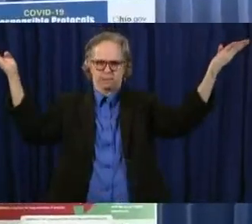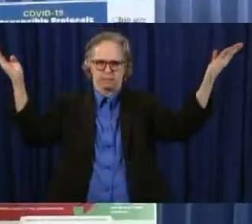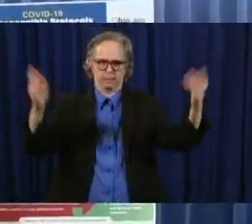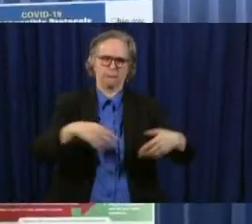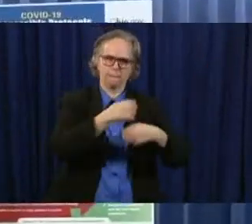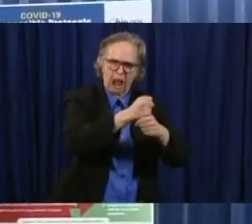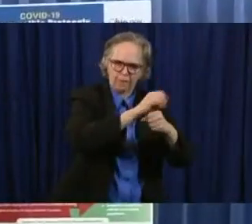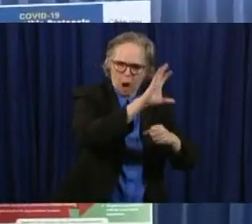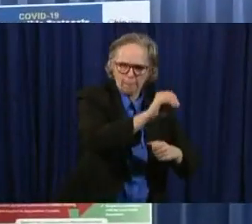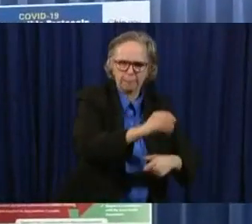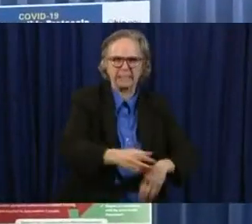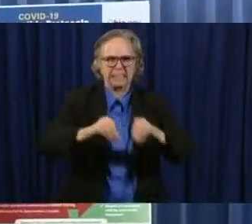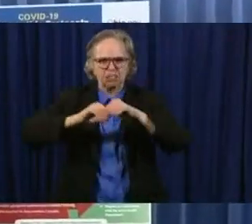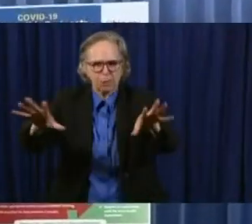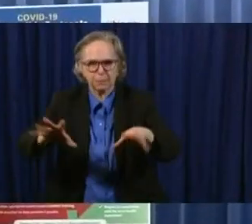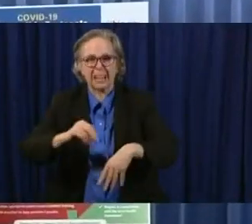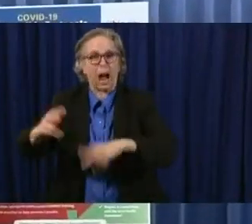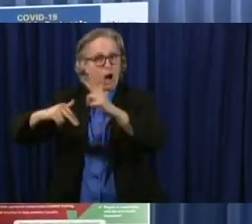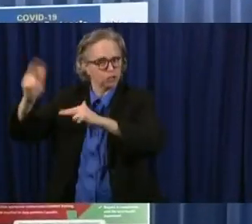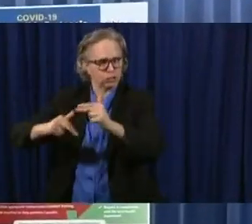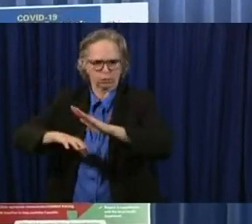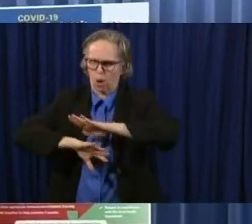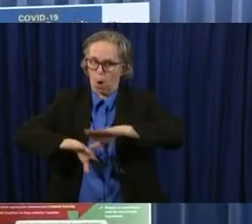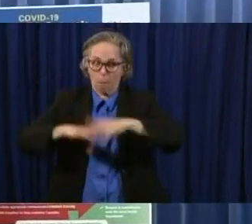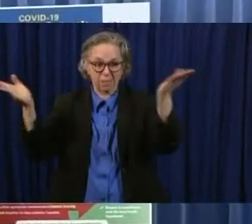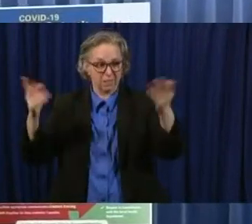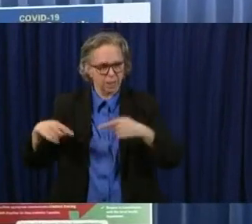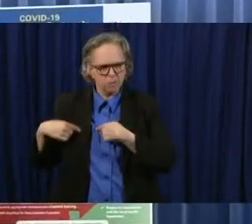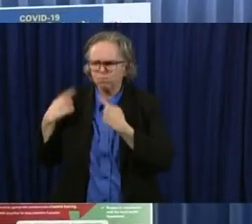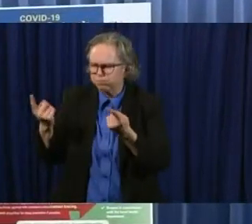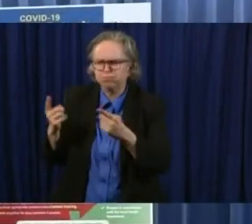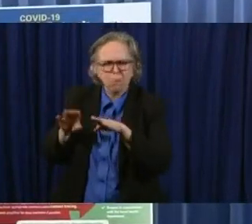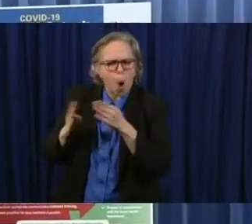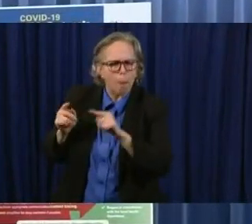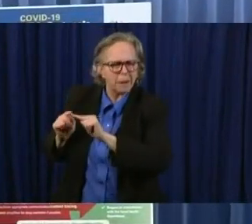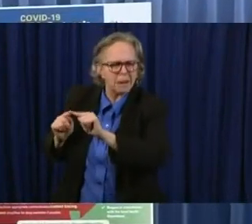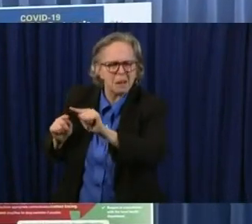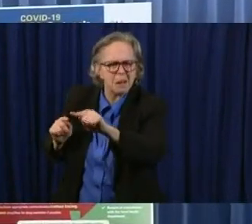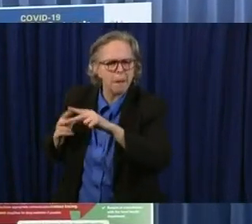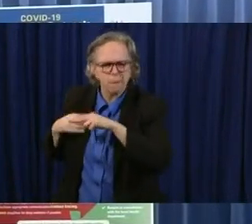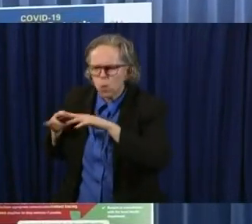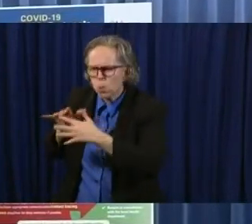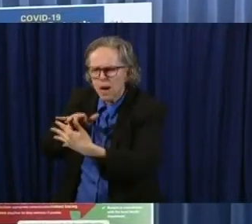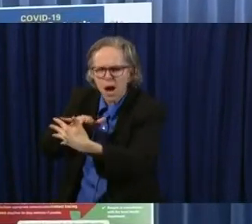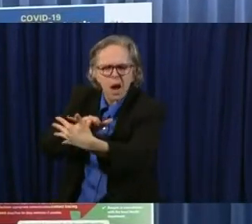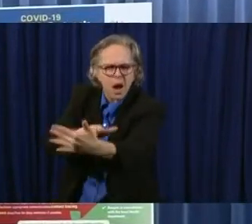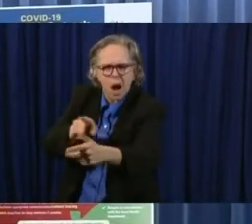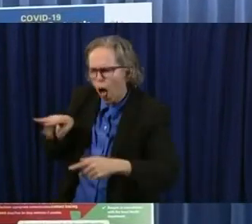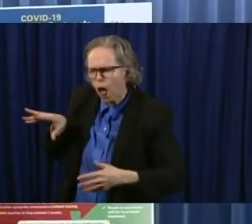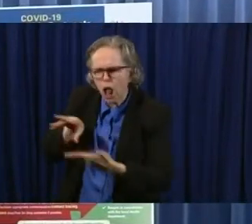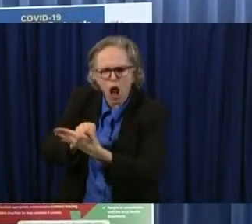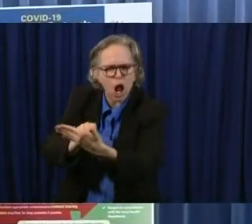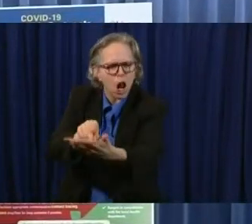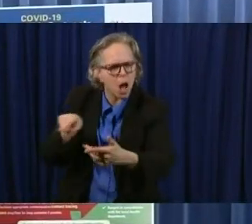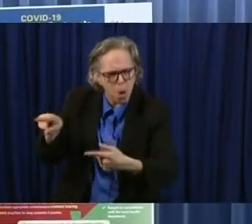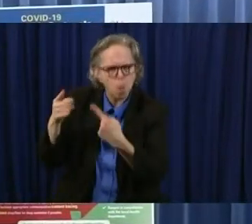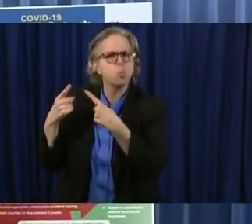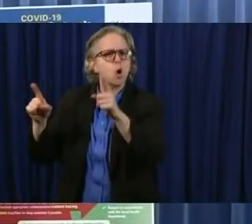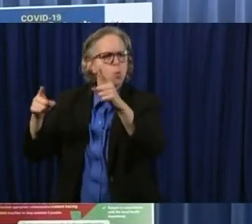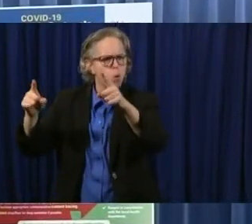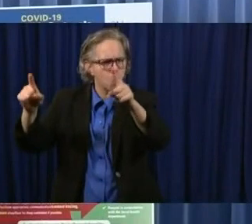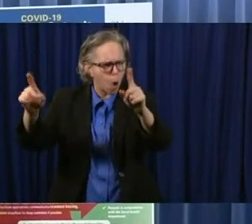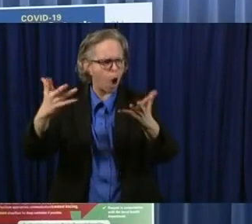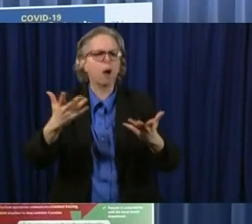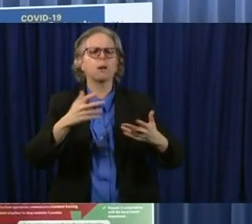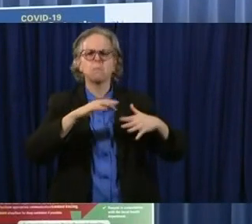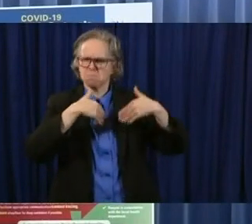lot from businesses that stayed open. Uh, some of the things that, uh, we have provided in this